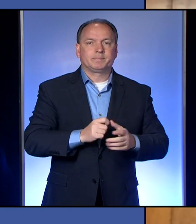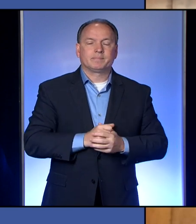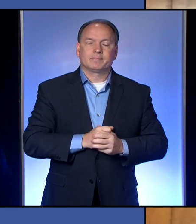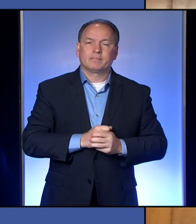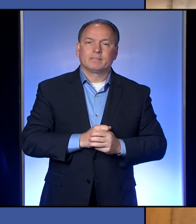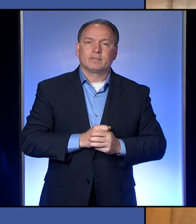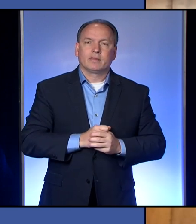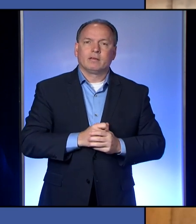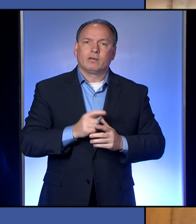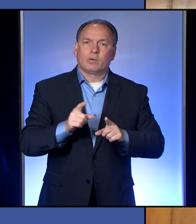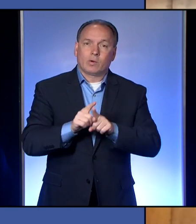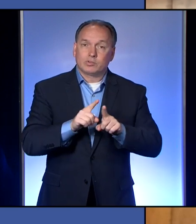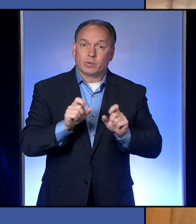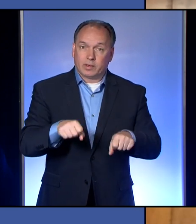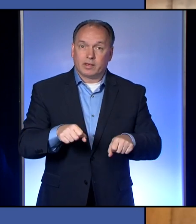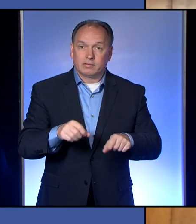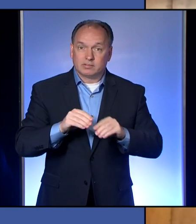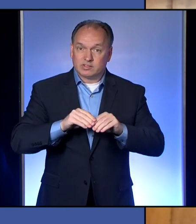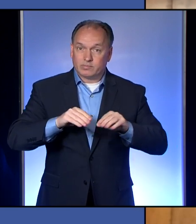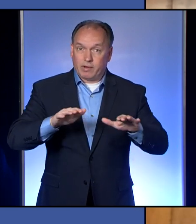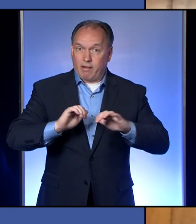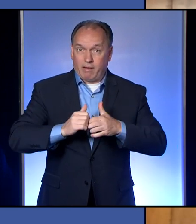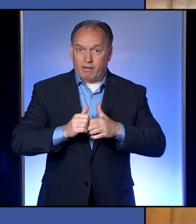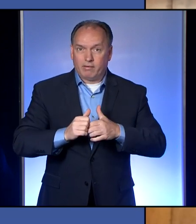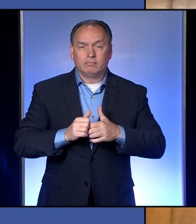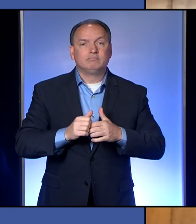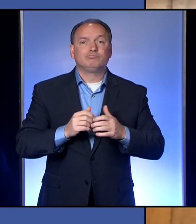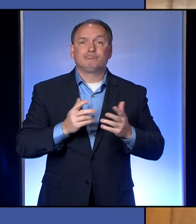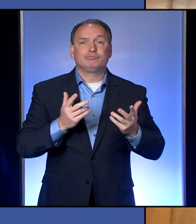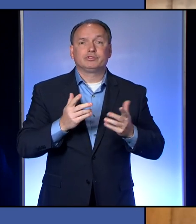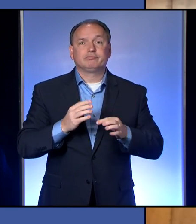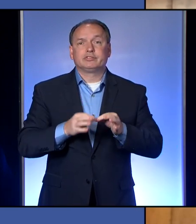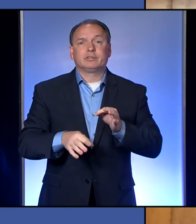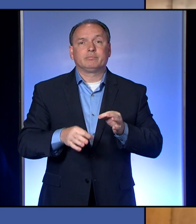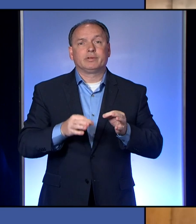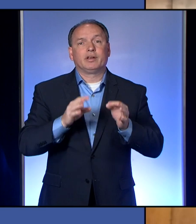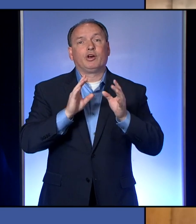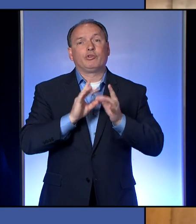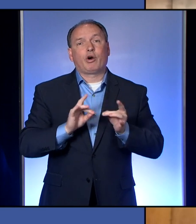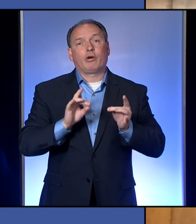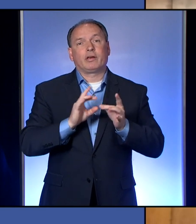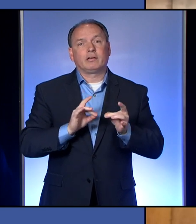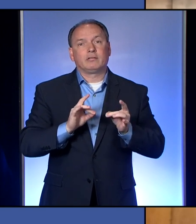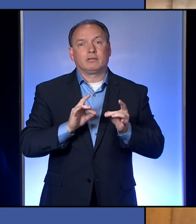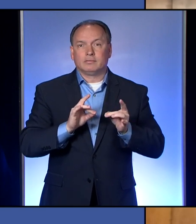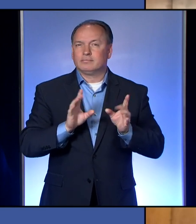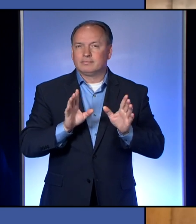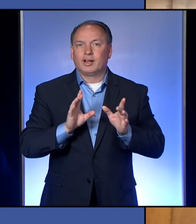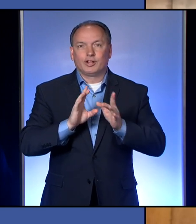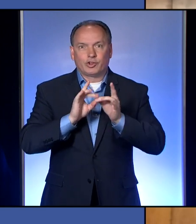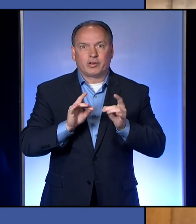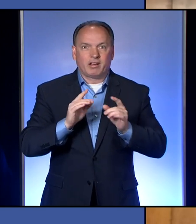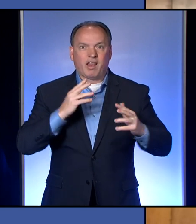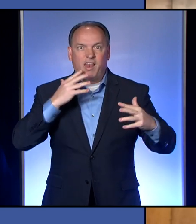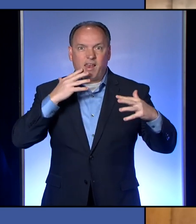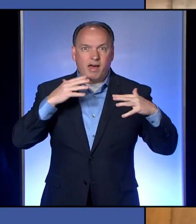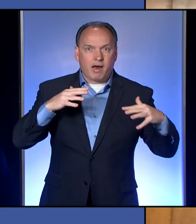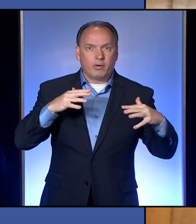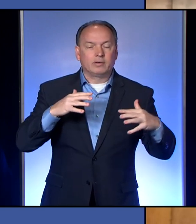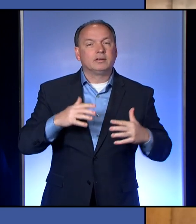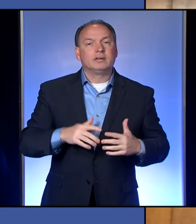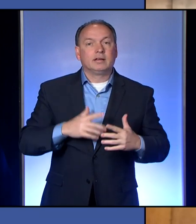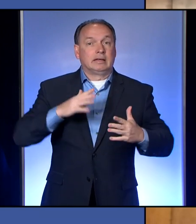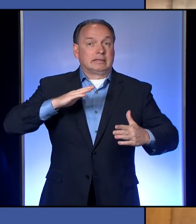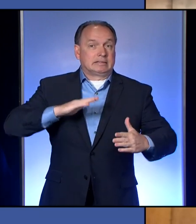You can also spread this virus by talking, particularly talking loudly, singing. And